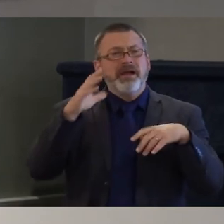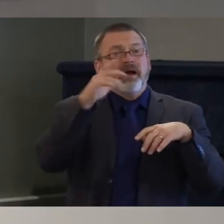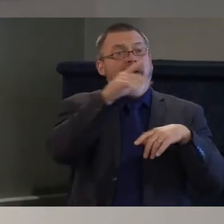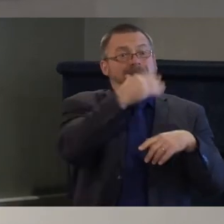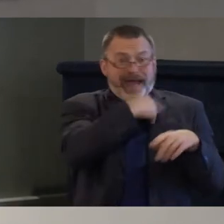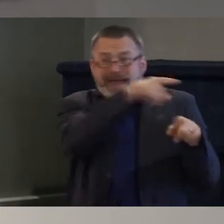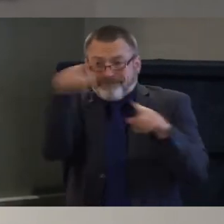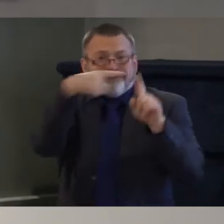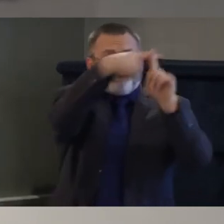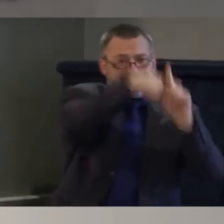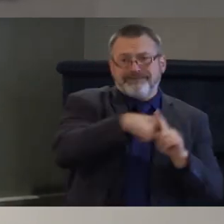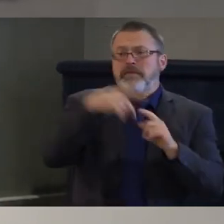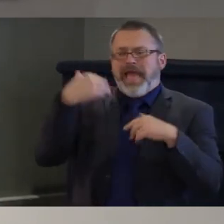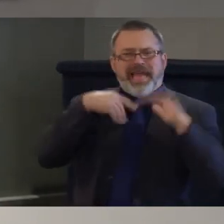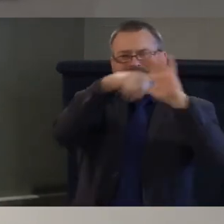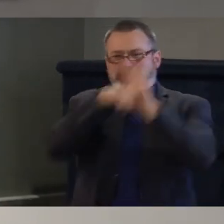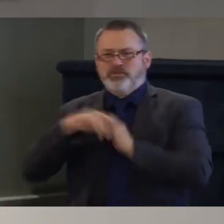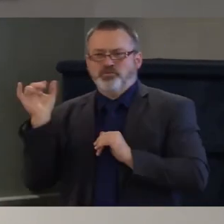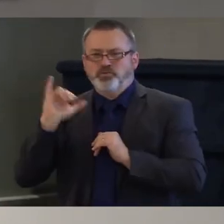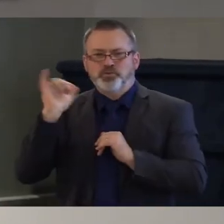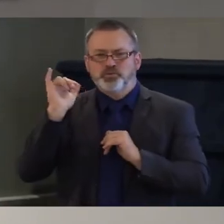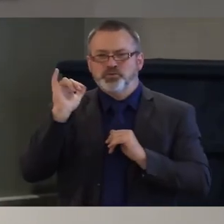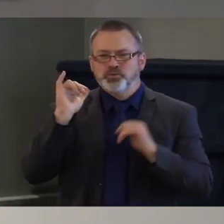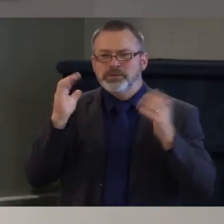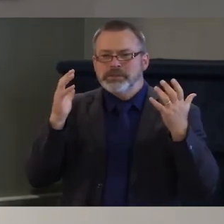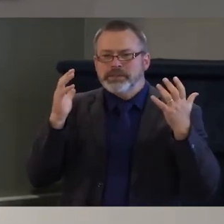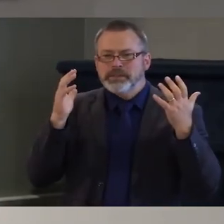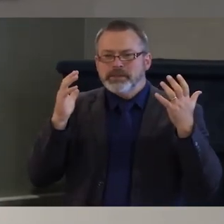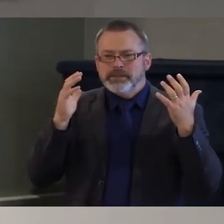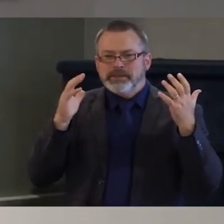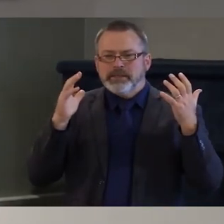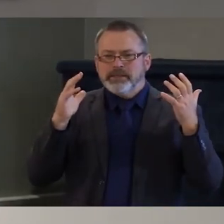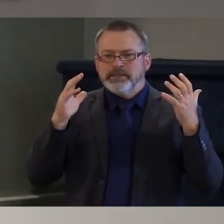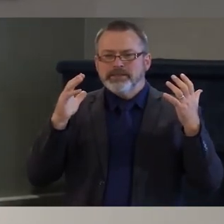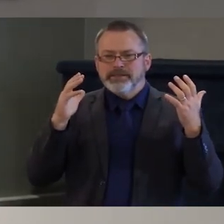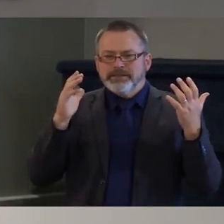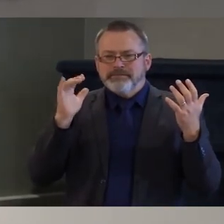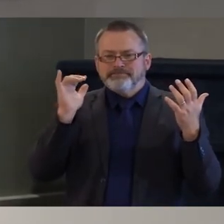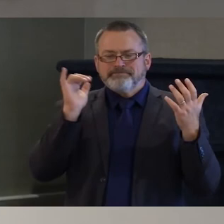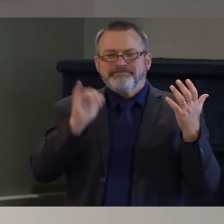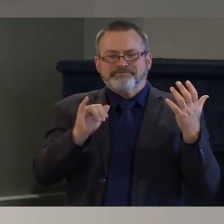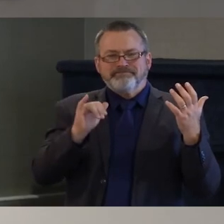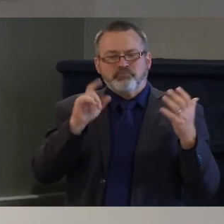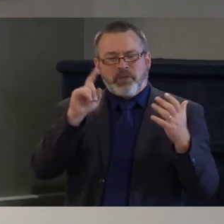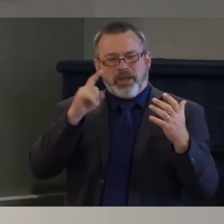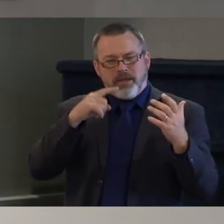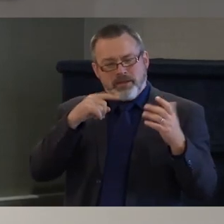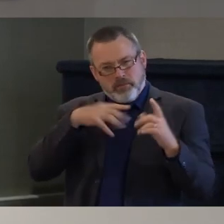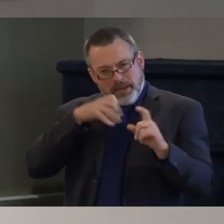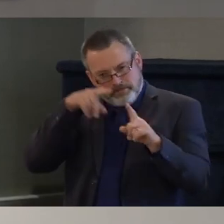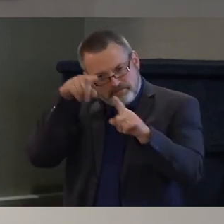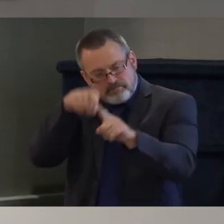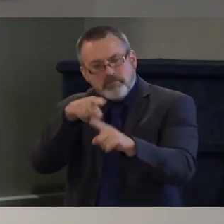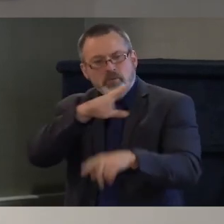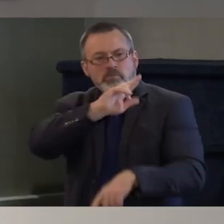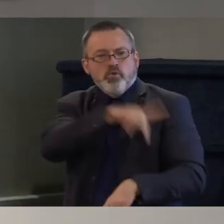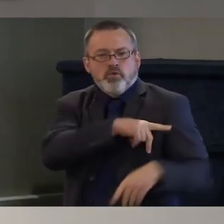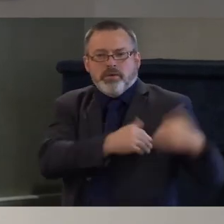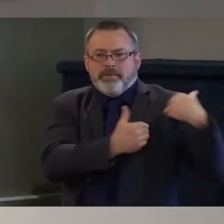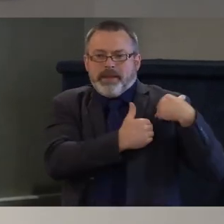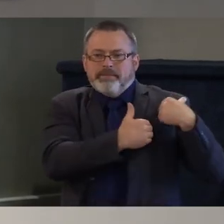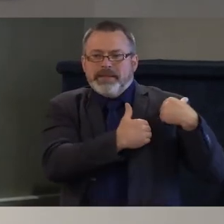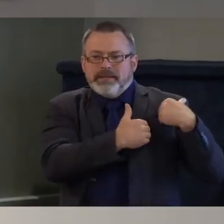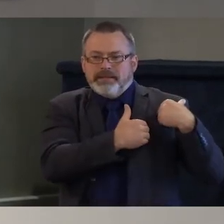lot of emphasis on personal responsibility and on the left i fully embraced the idea that we are